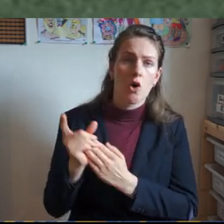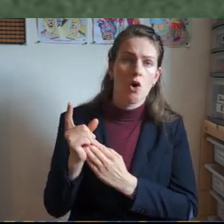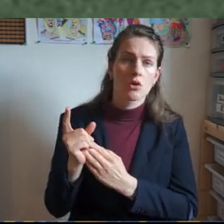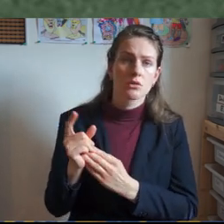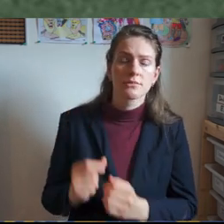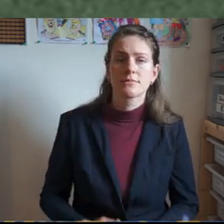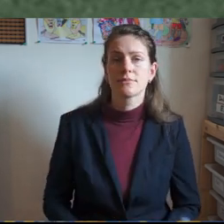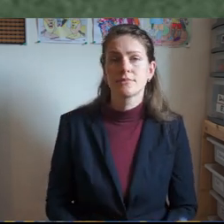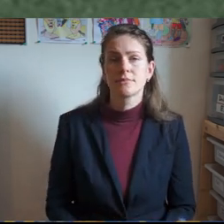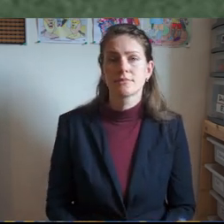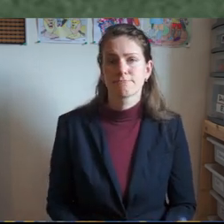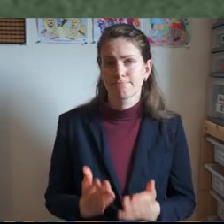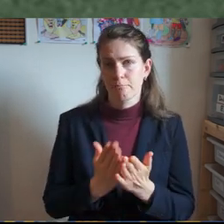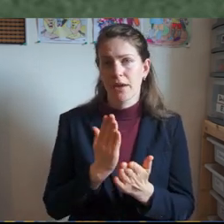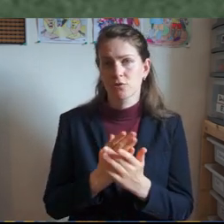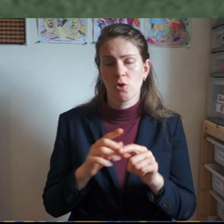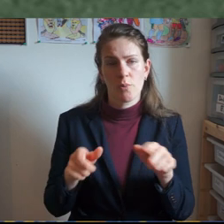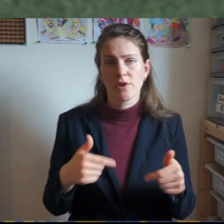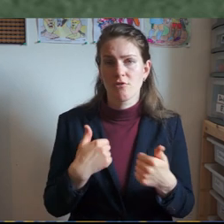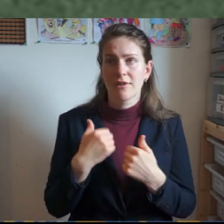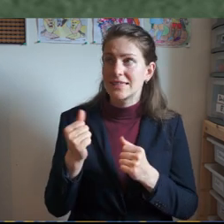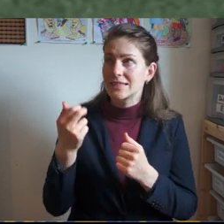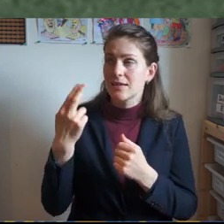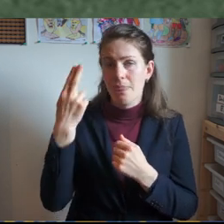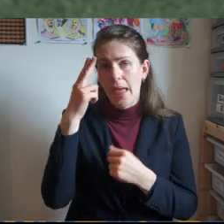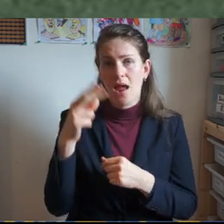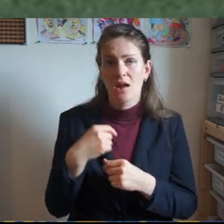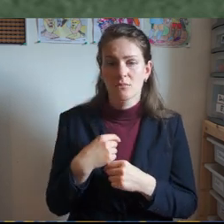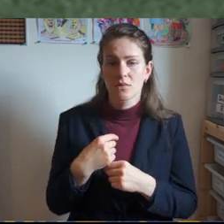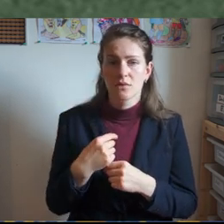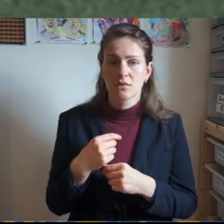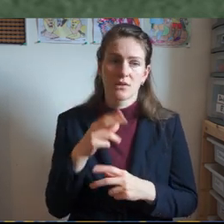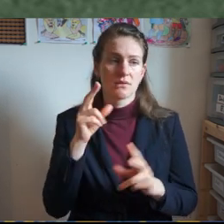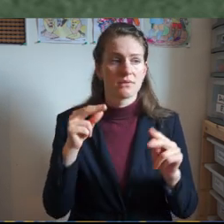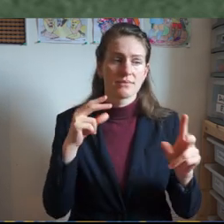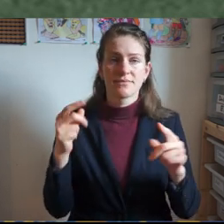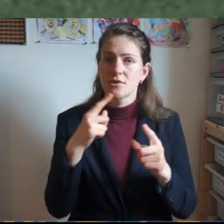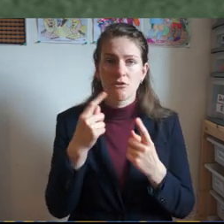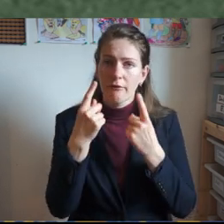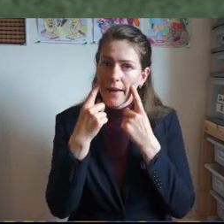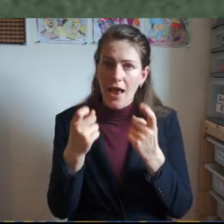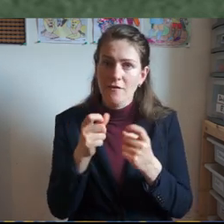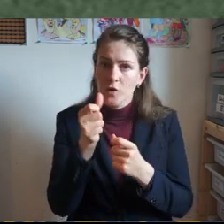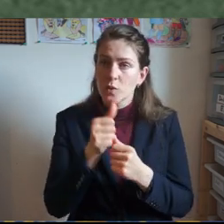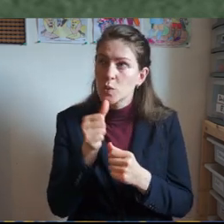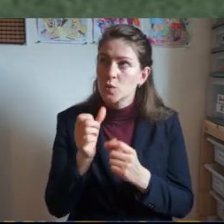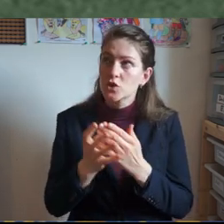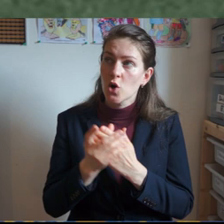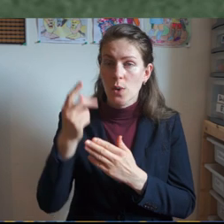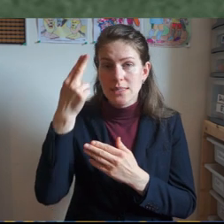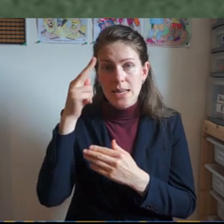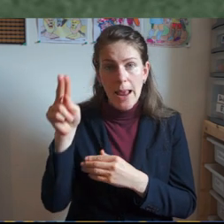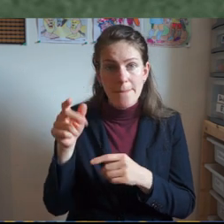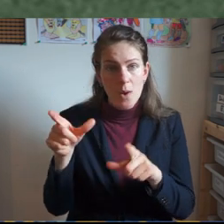name in vain we're always careful that we're using the name of the Lord seriously and also